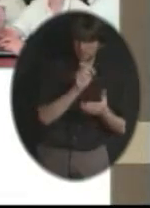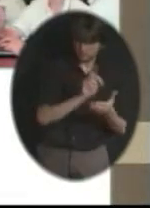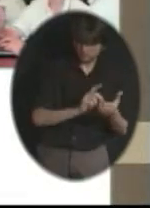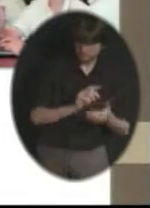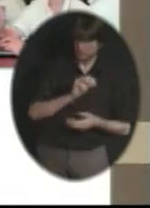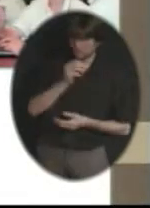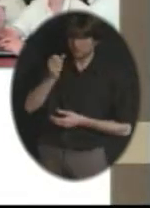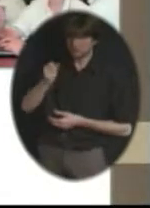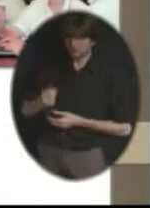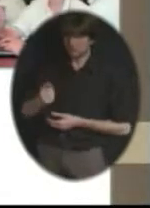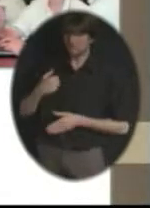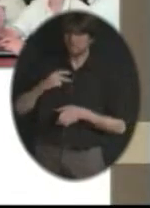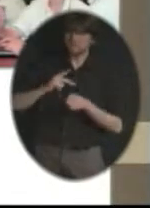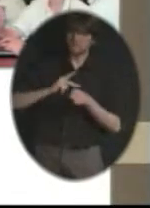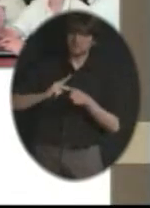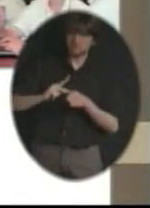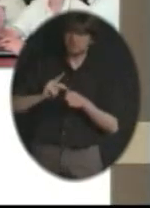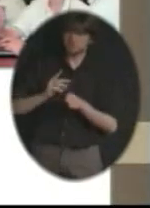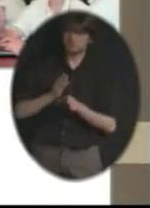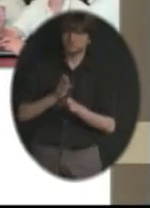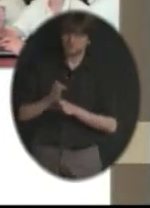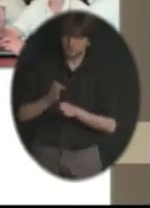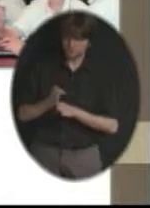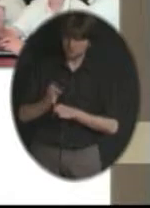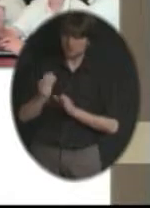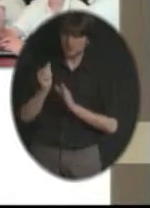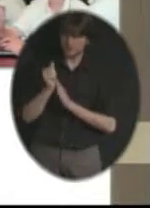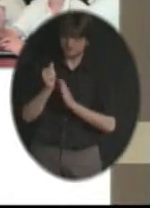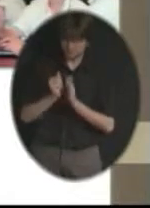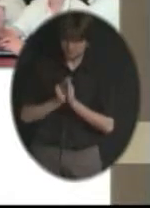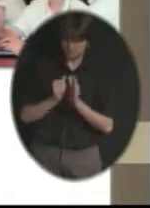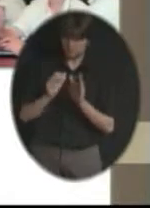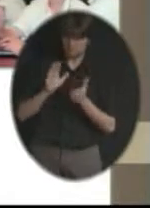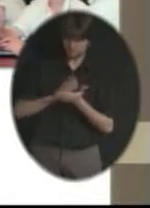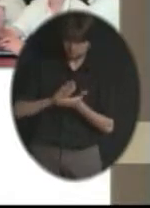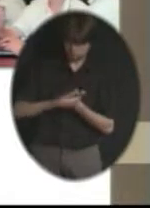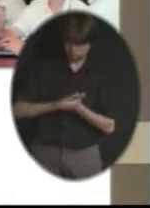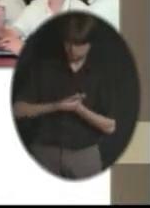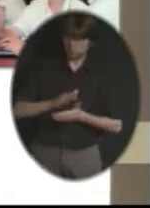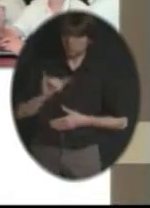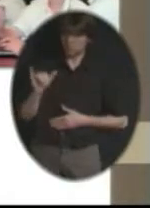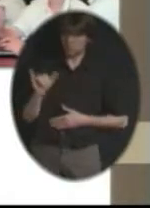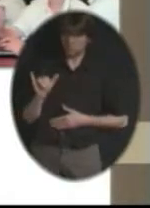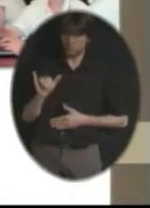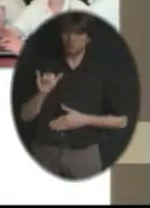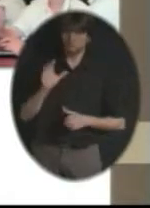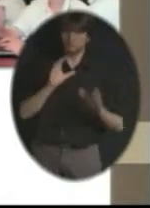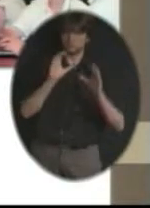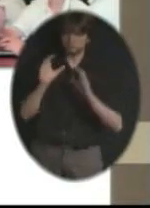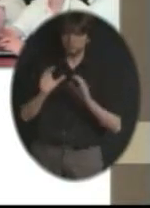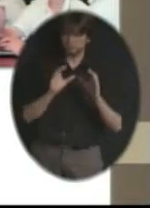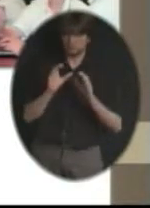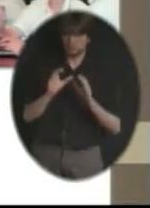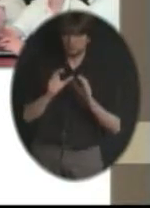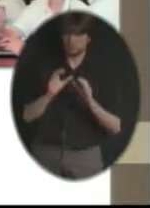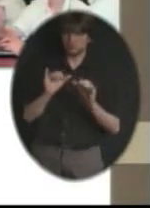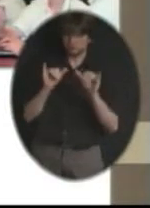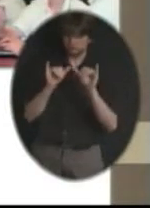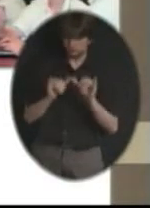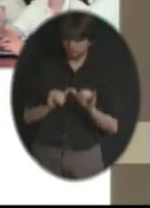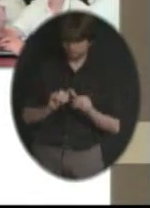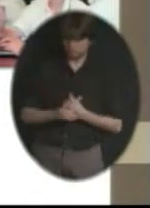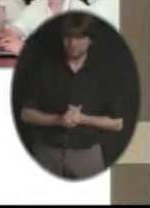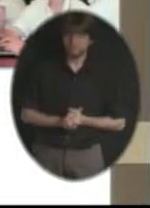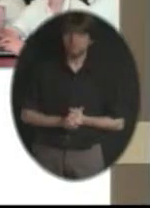software engineering. Through the course of these 10 years that the programs have been in place, there have been a continuum of